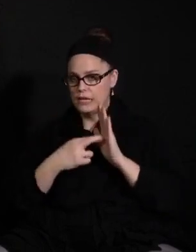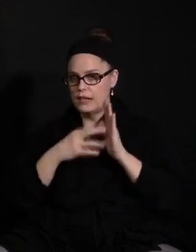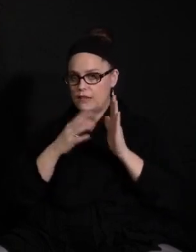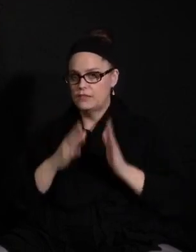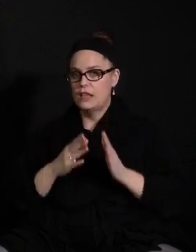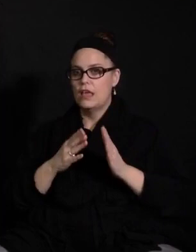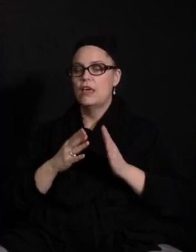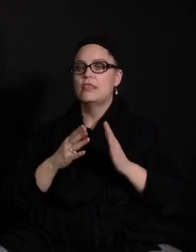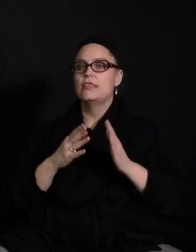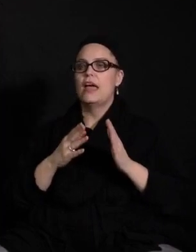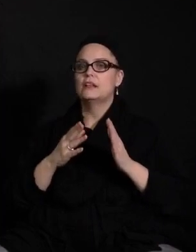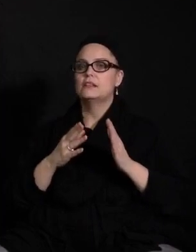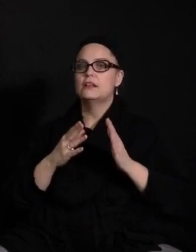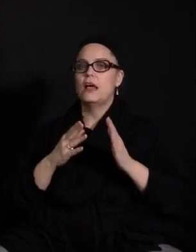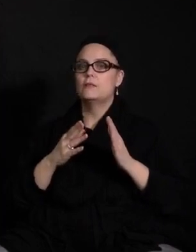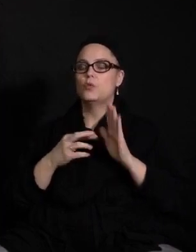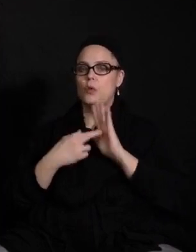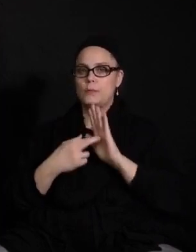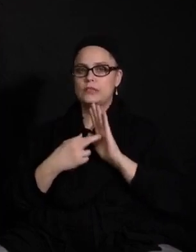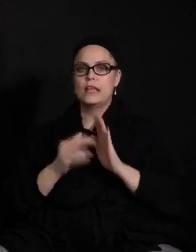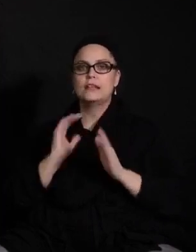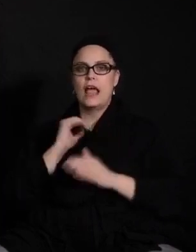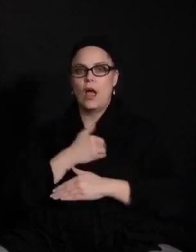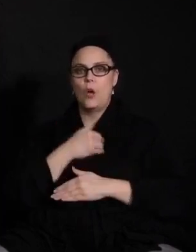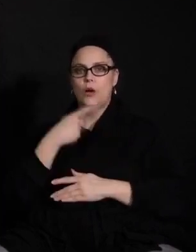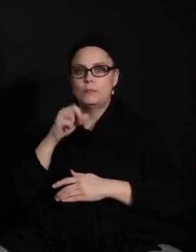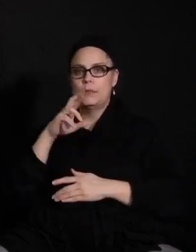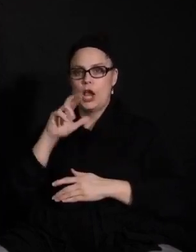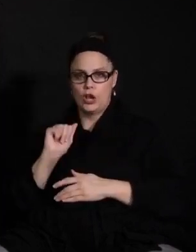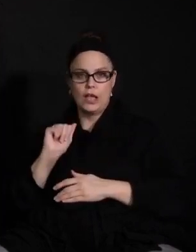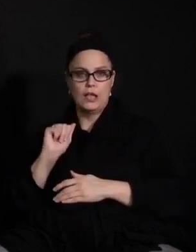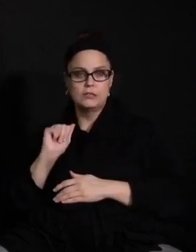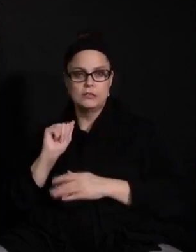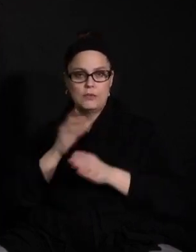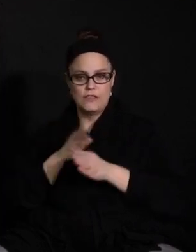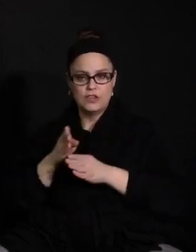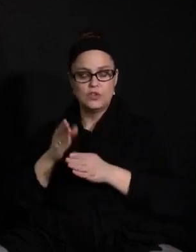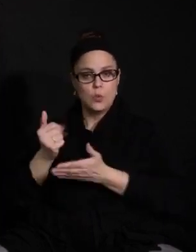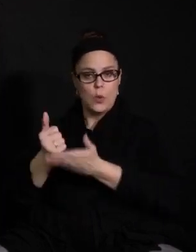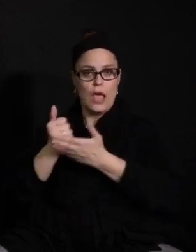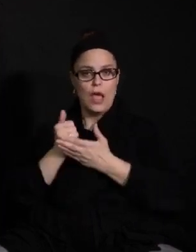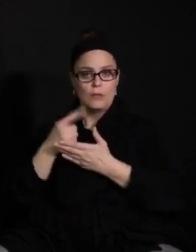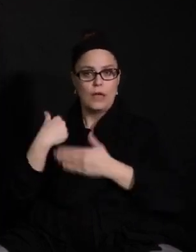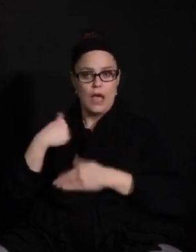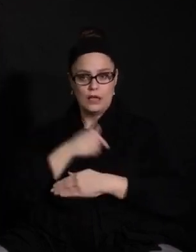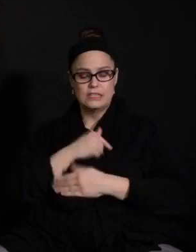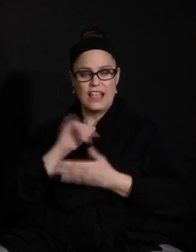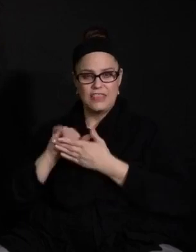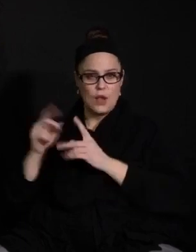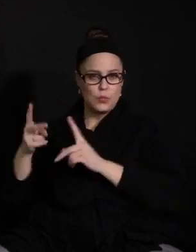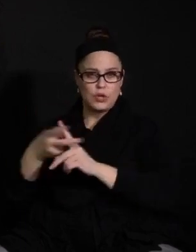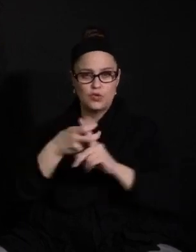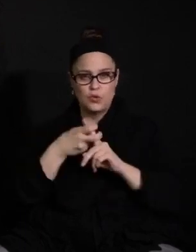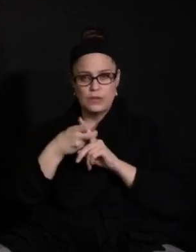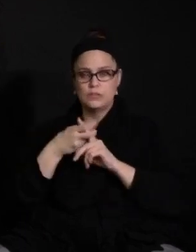paraprofessionals and asked them to help us in that recruitment to use the avenues that